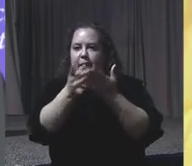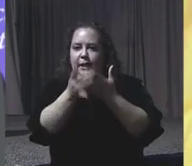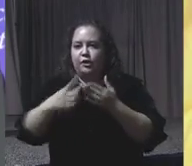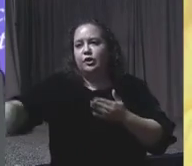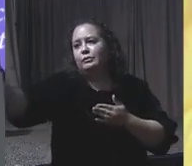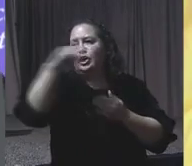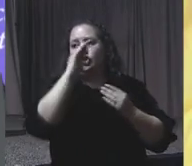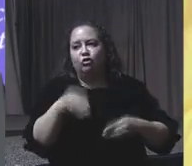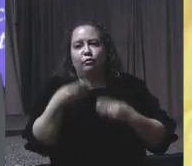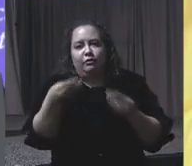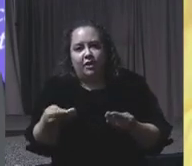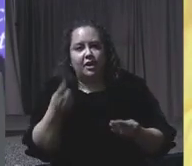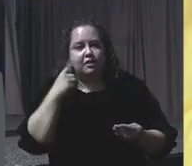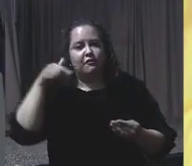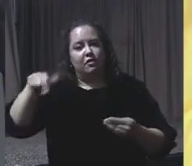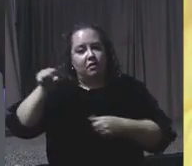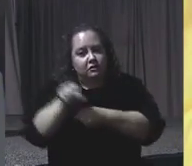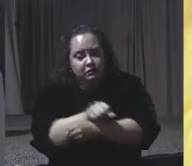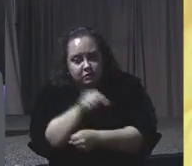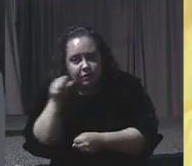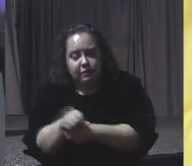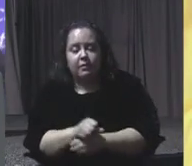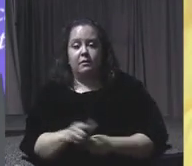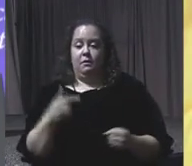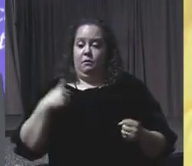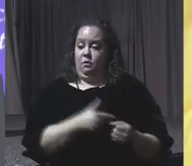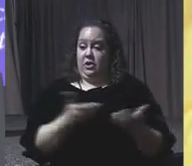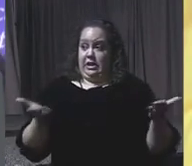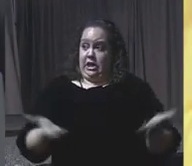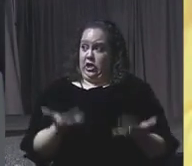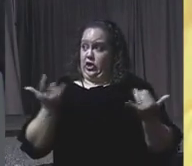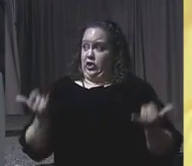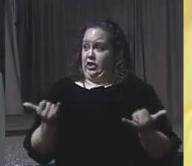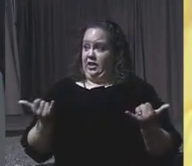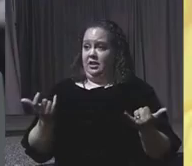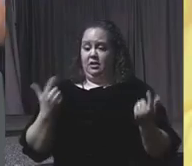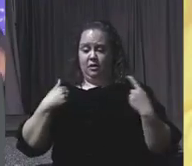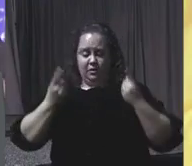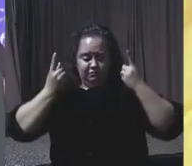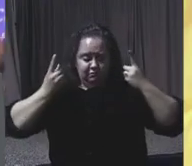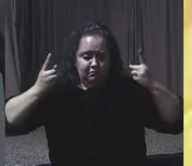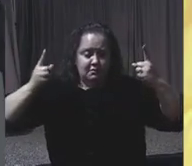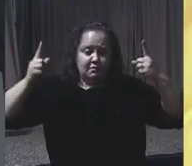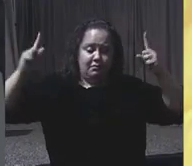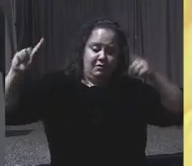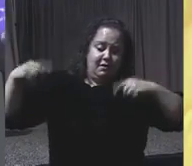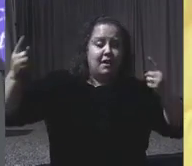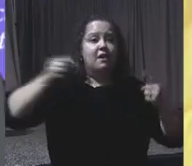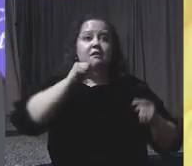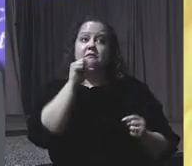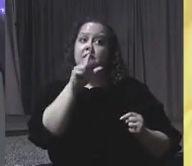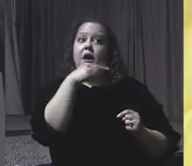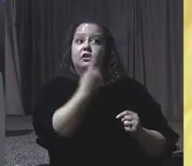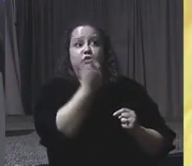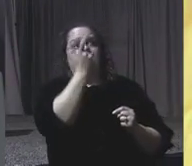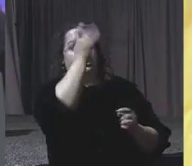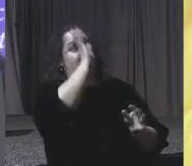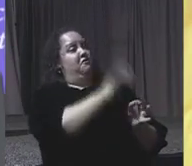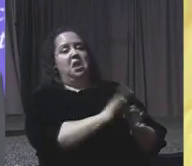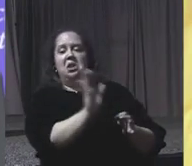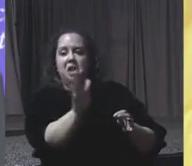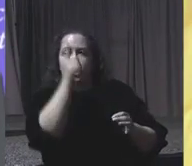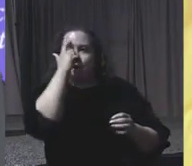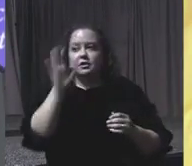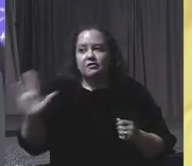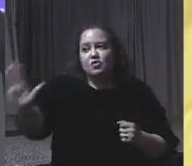provided this endeavor. We are at this moment. We have come this far not by faith alone, but because of